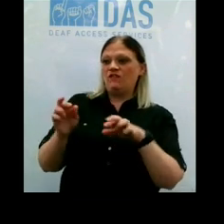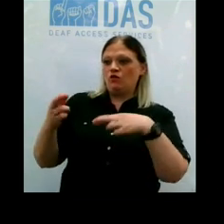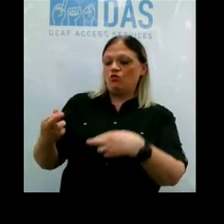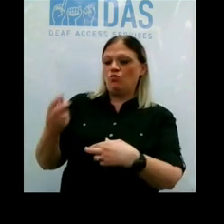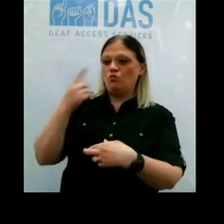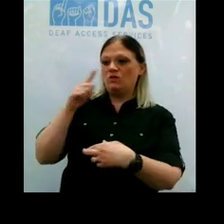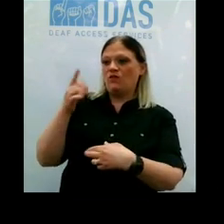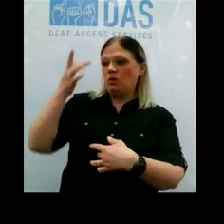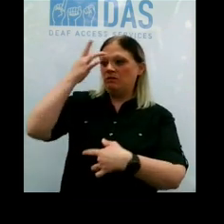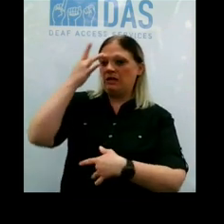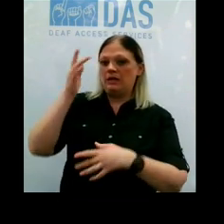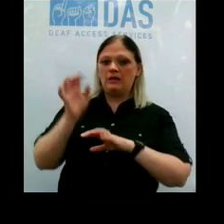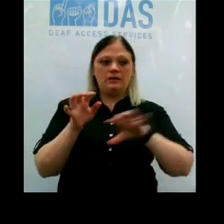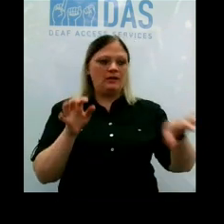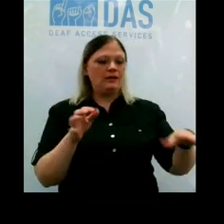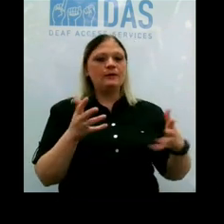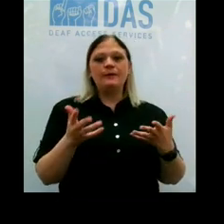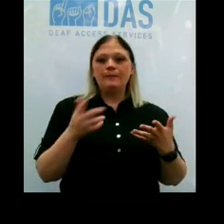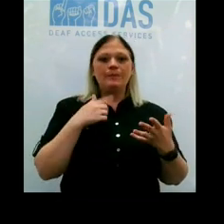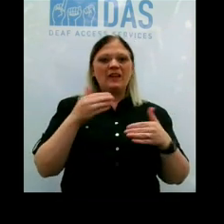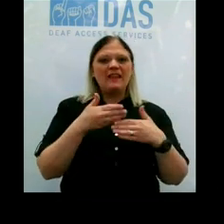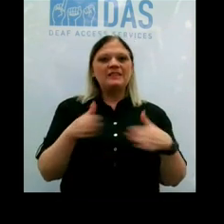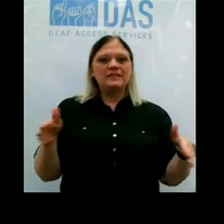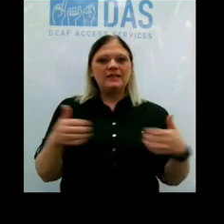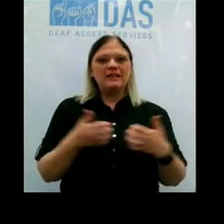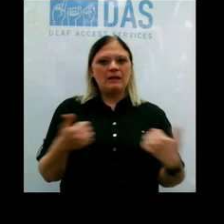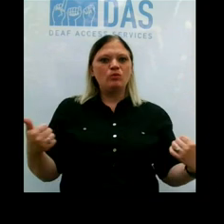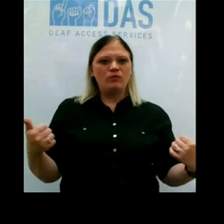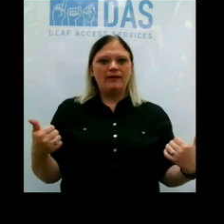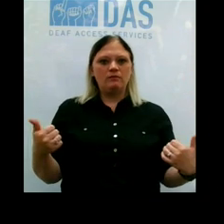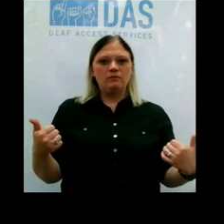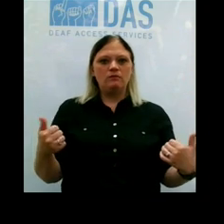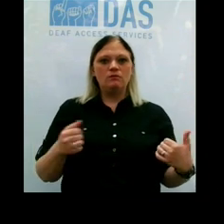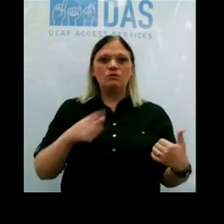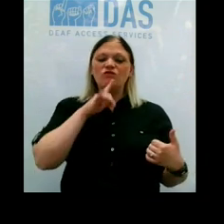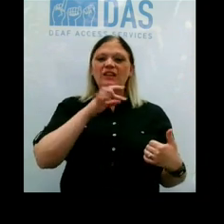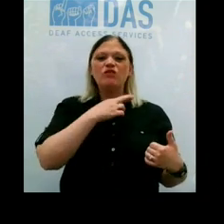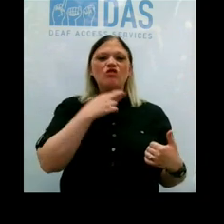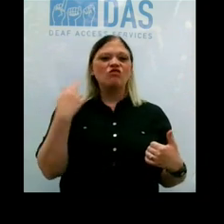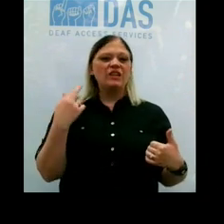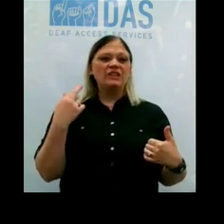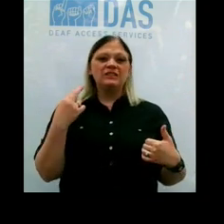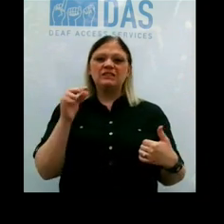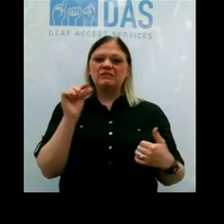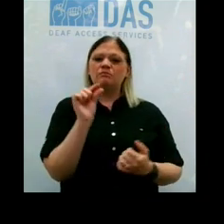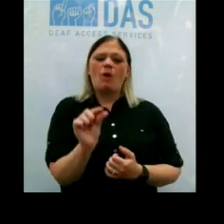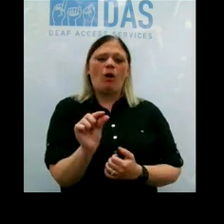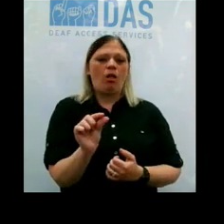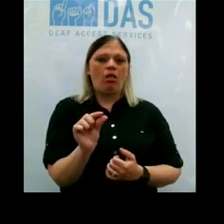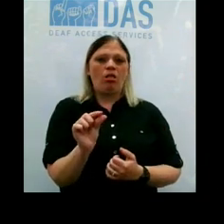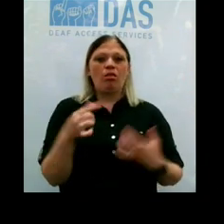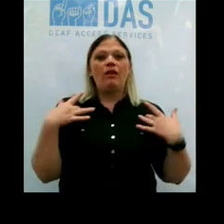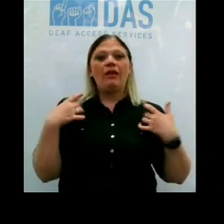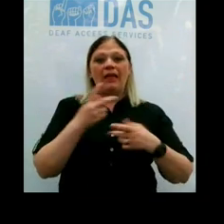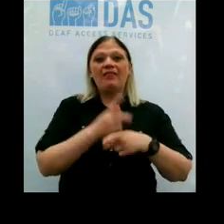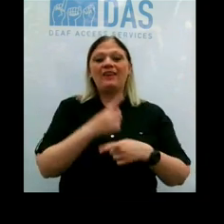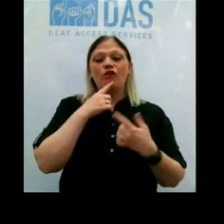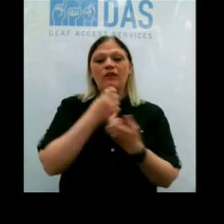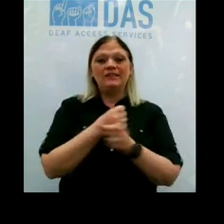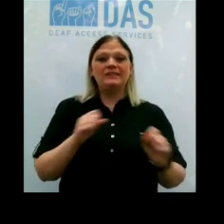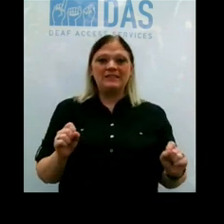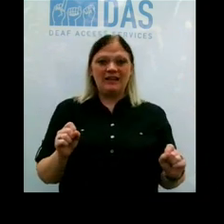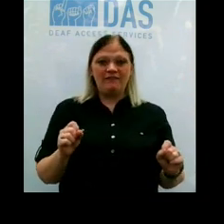a different time and only using other rooms. So really the risk is minimal. So health care is safe. You